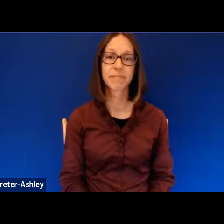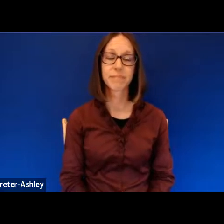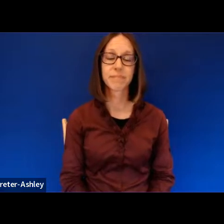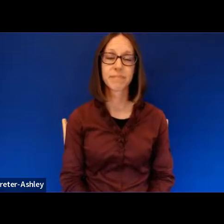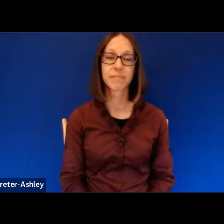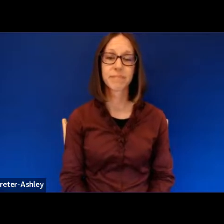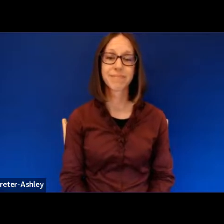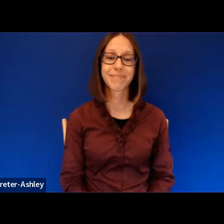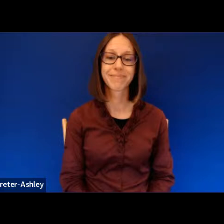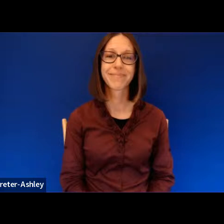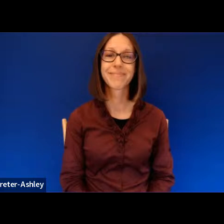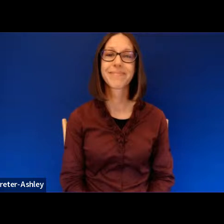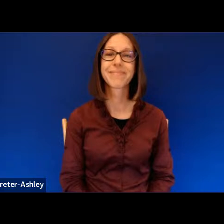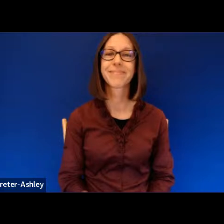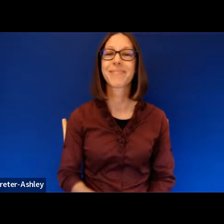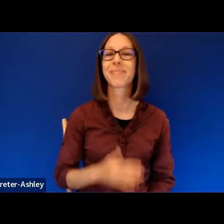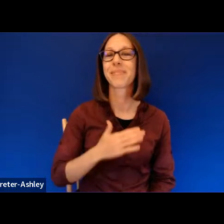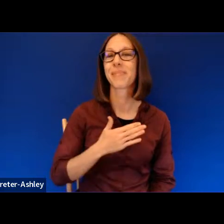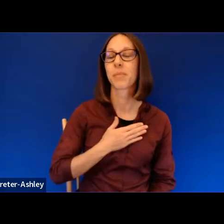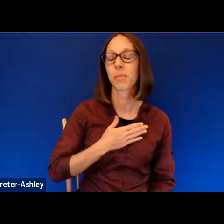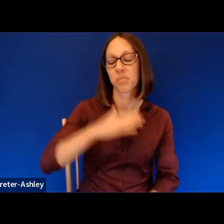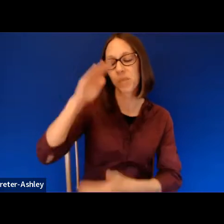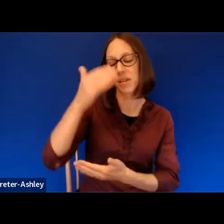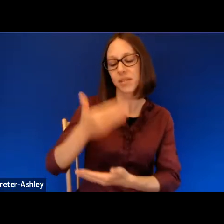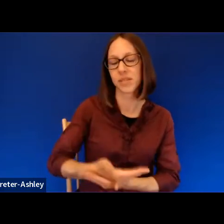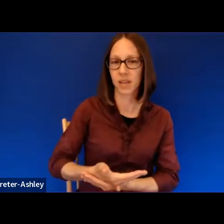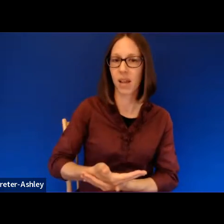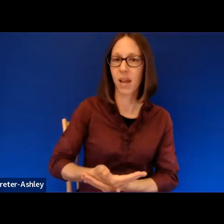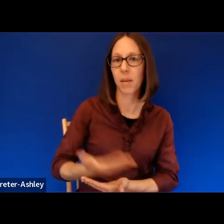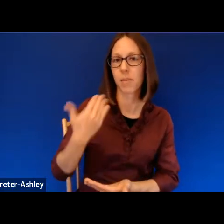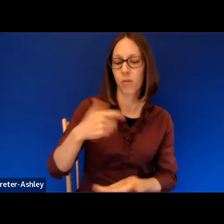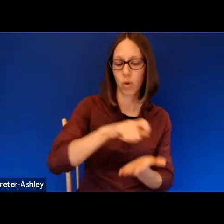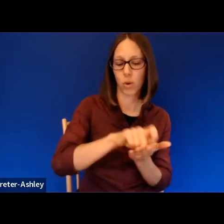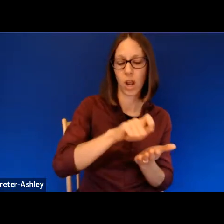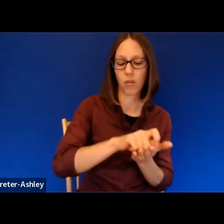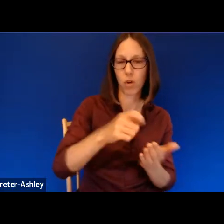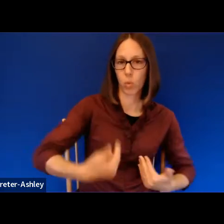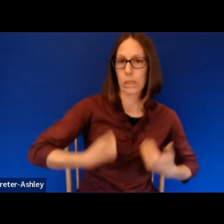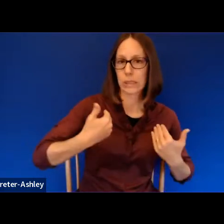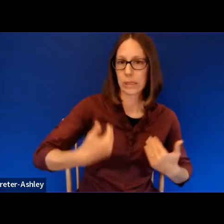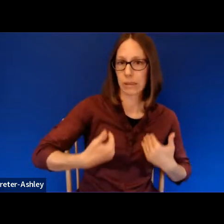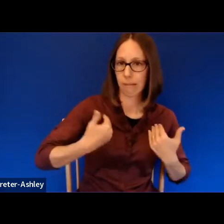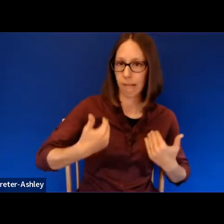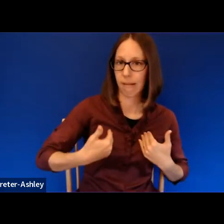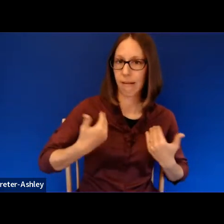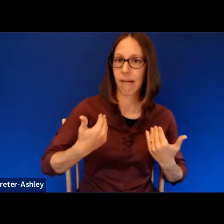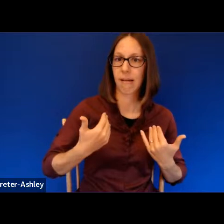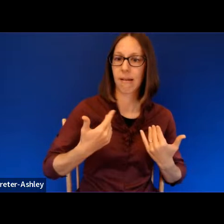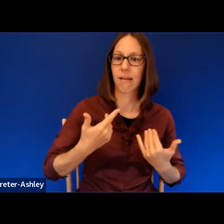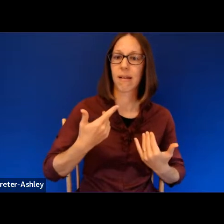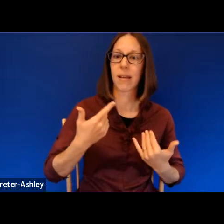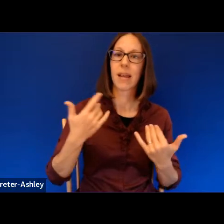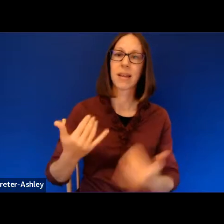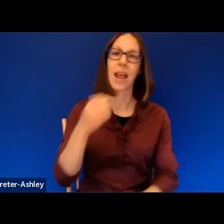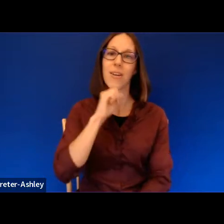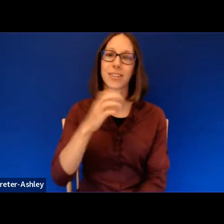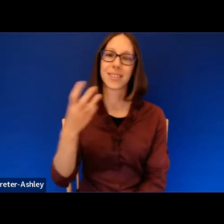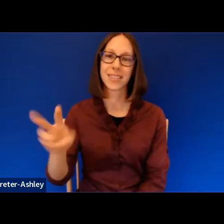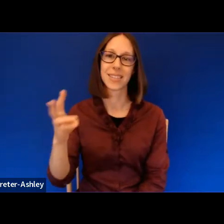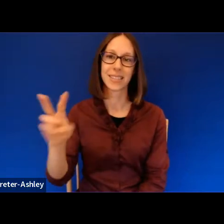Like I said, my son was little. He's now 16 in this book, so I thought I'd read one about him.